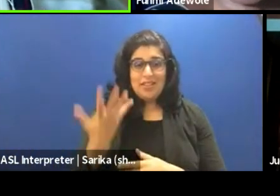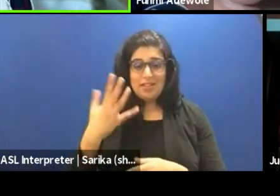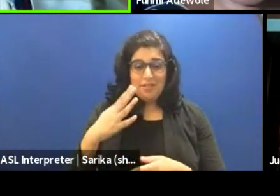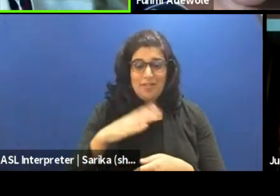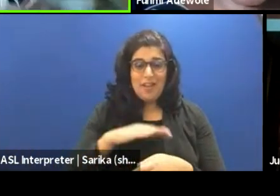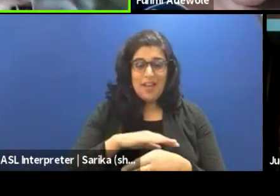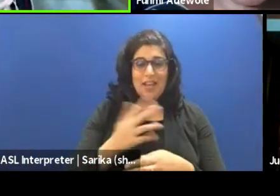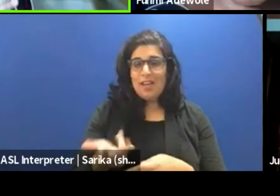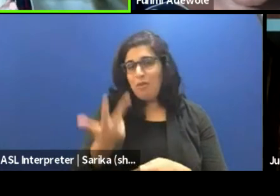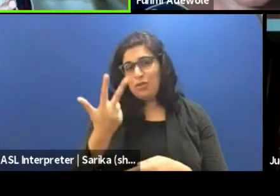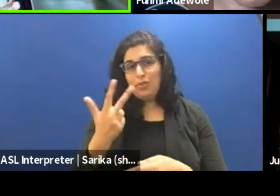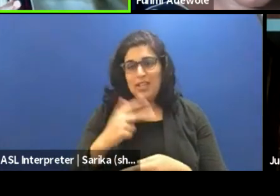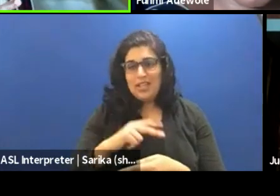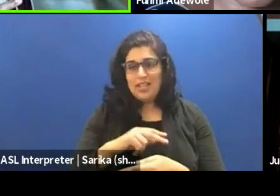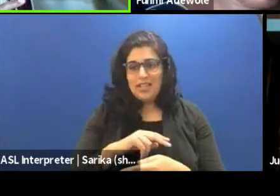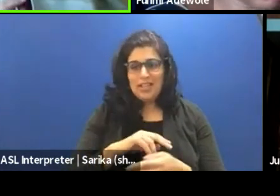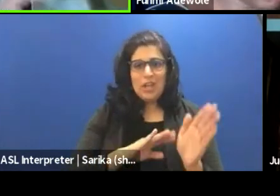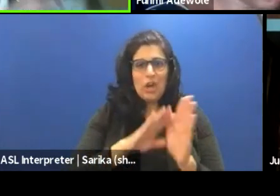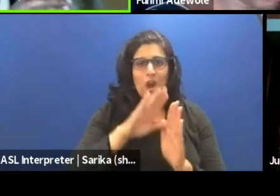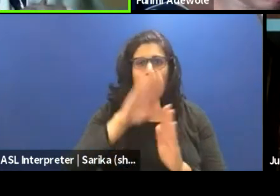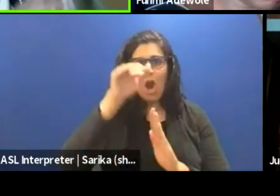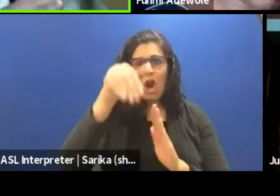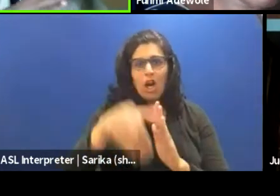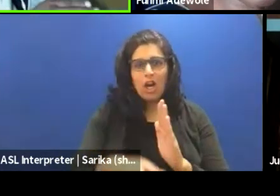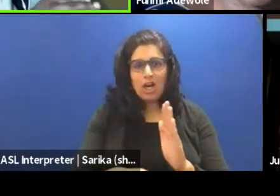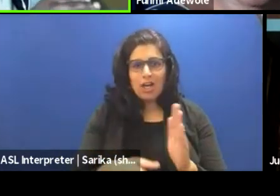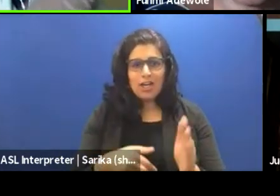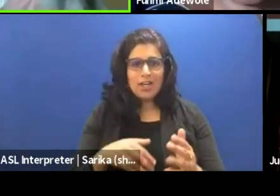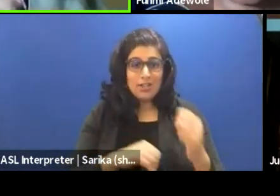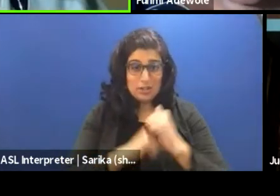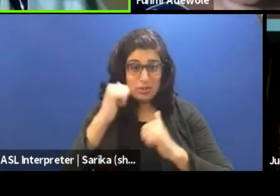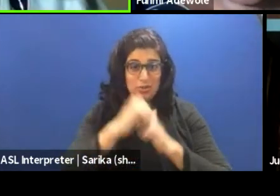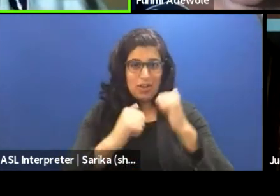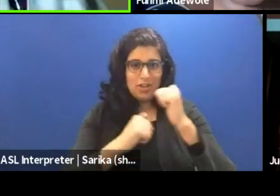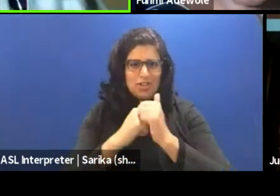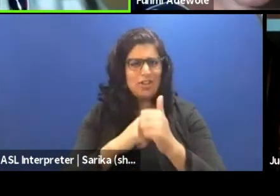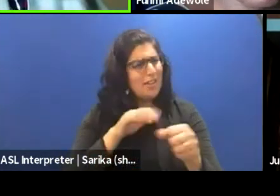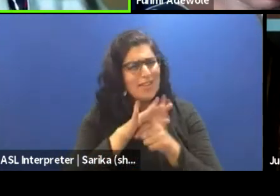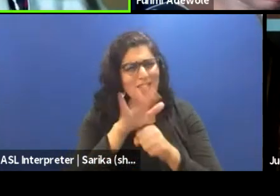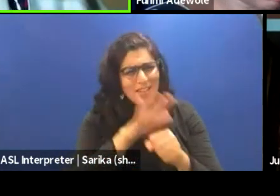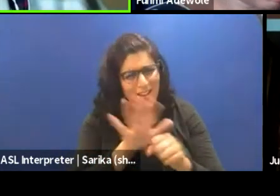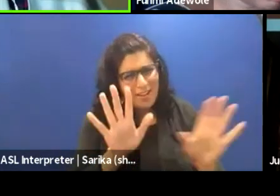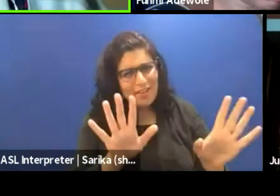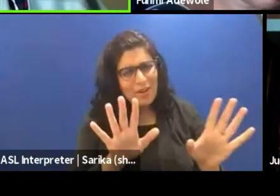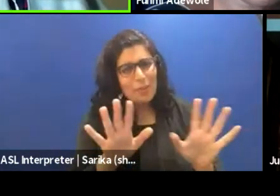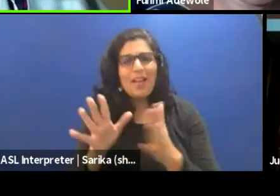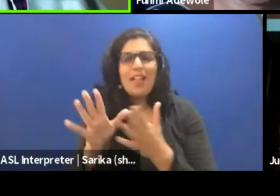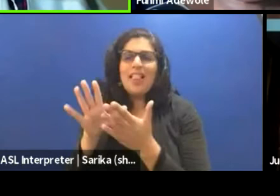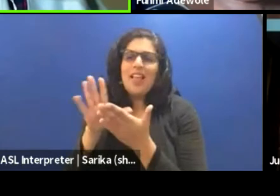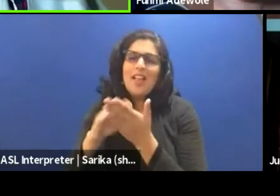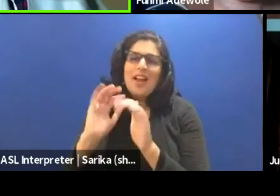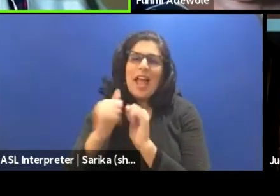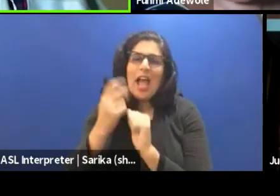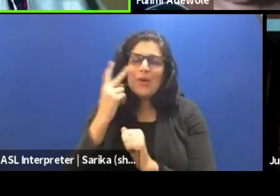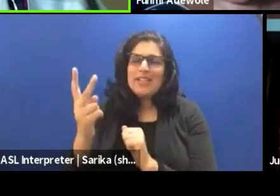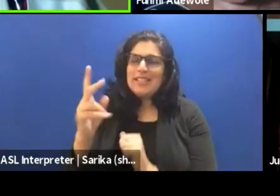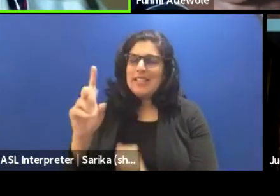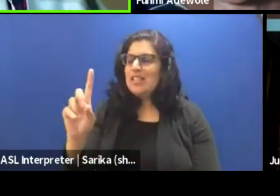structure. That's enough. But let's learn how to see the dramaturgical